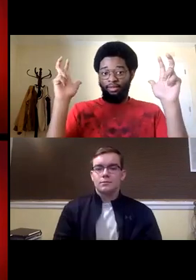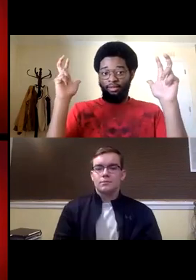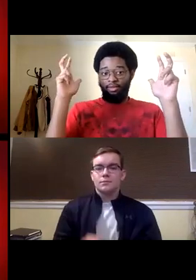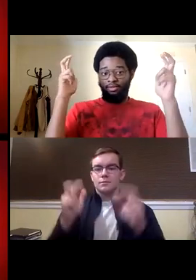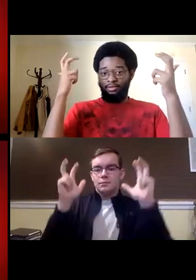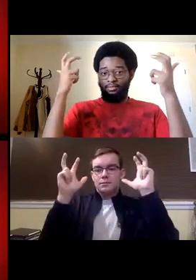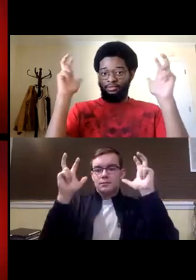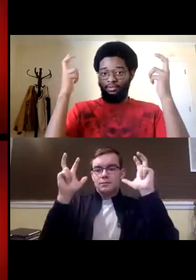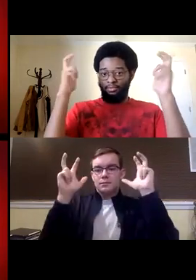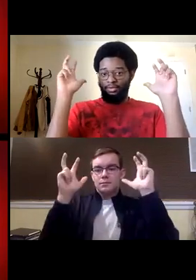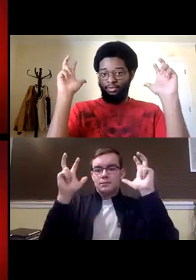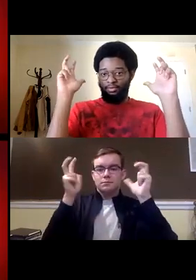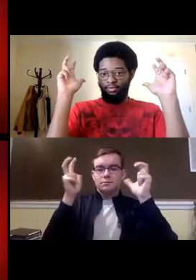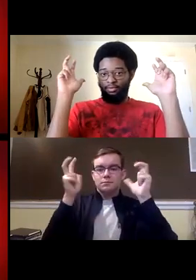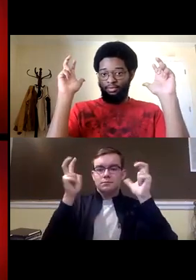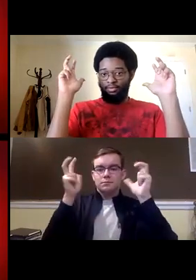basketball